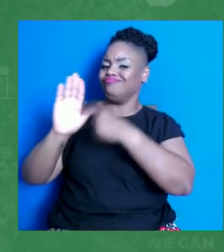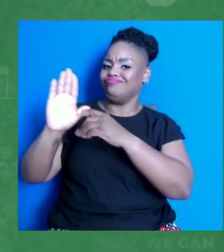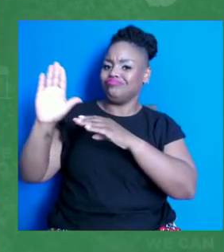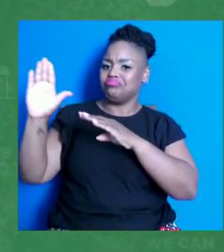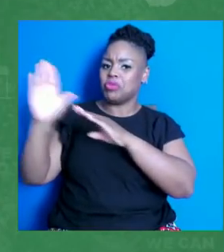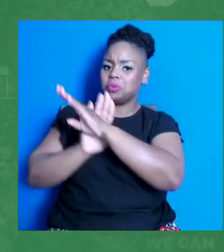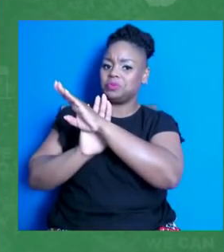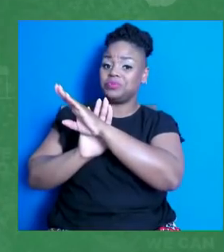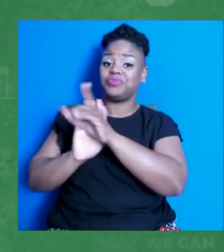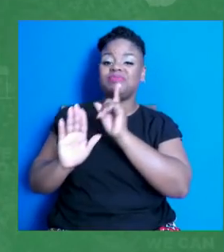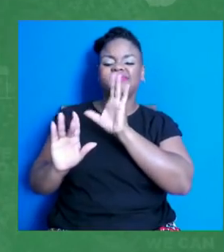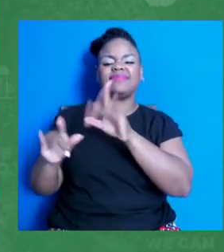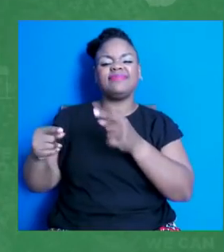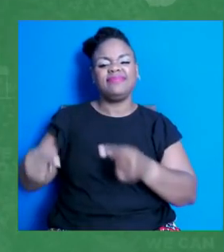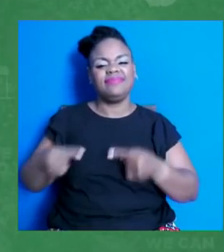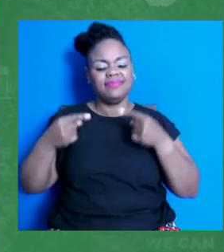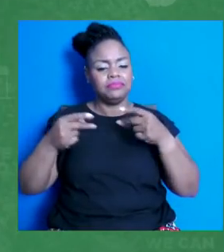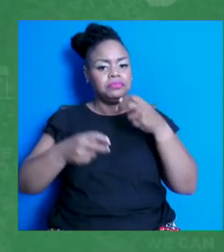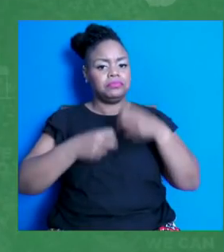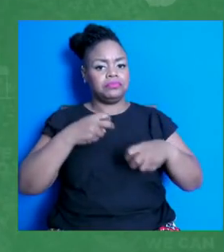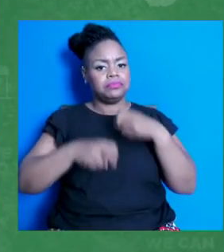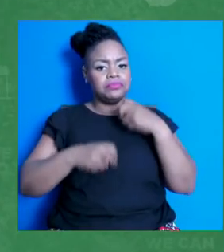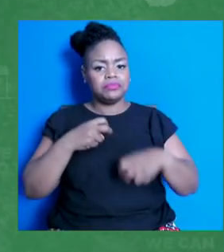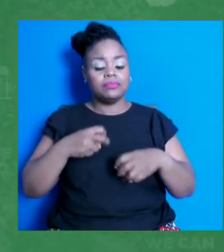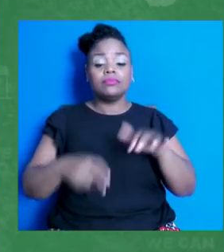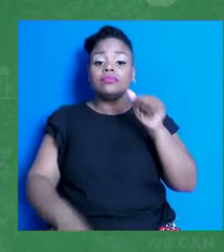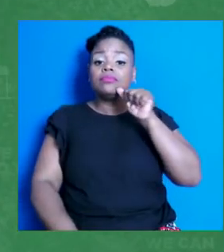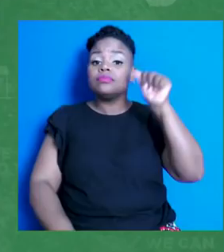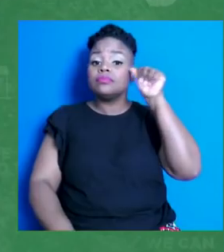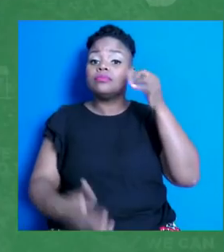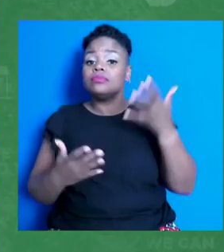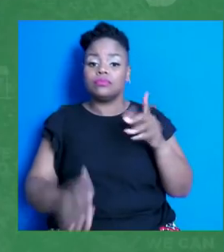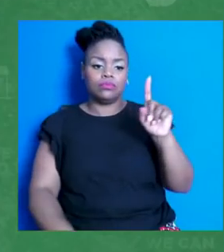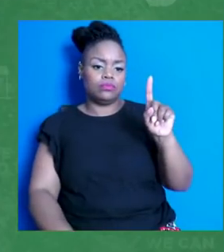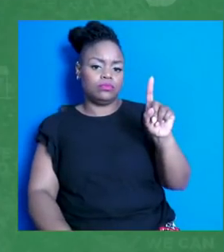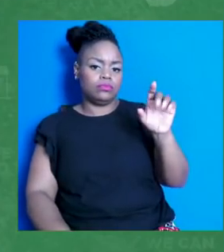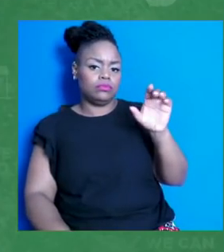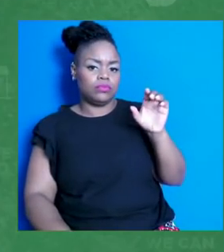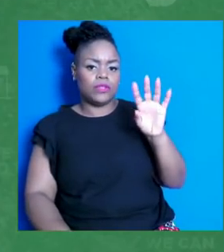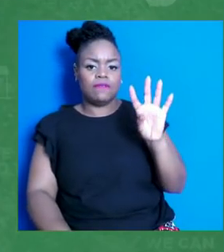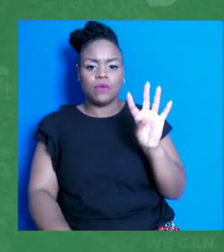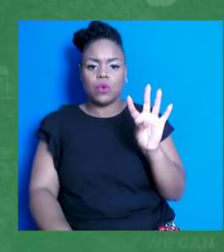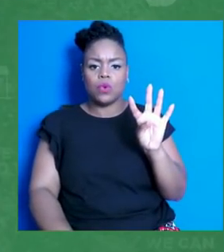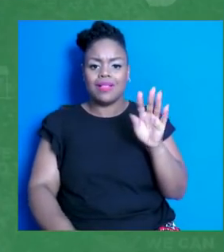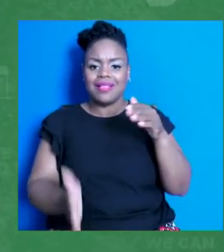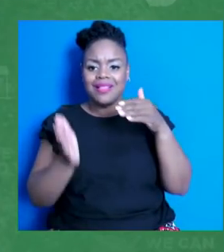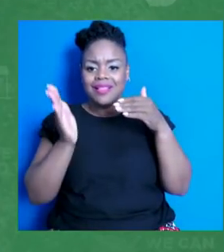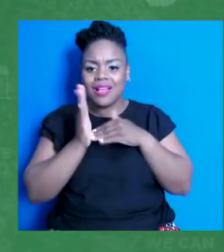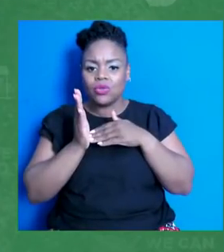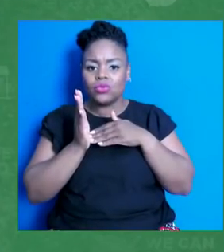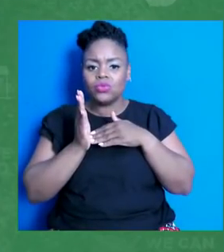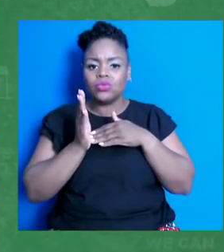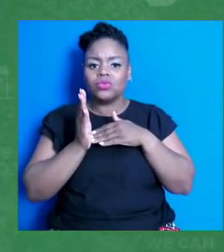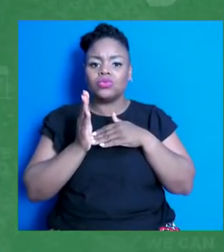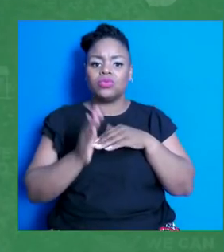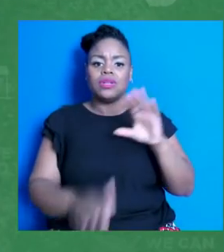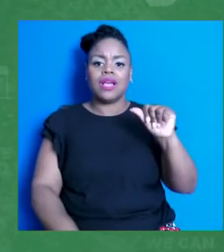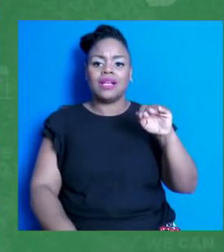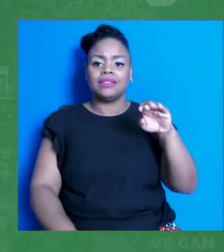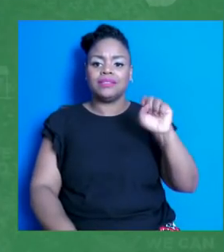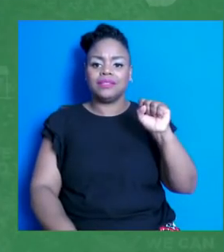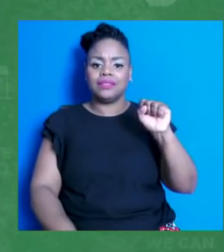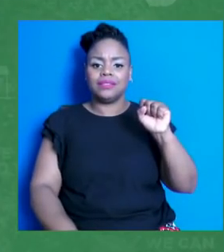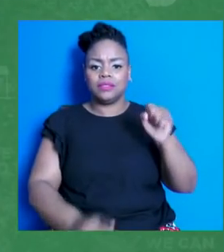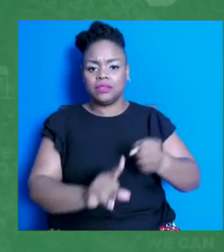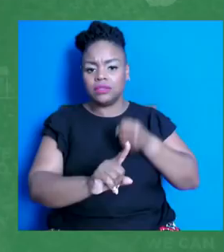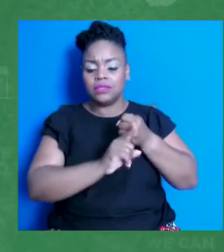Yesterday, there were 104,000 cases in the country. Just a month or